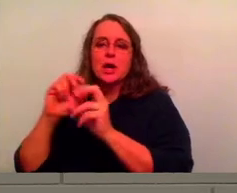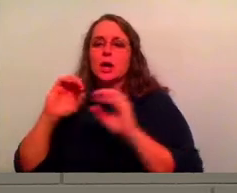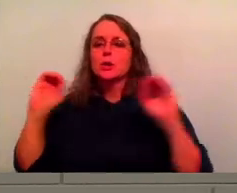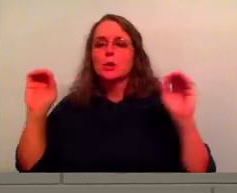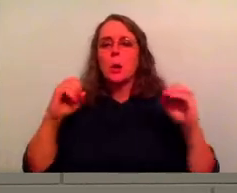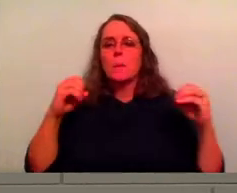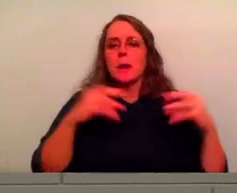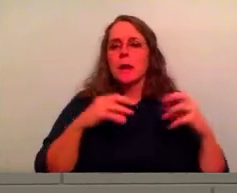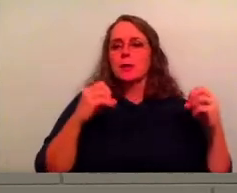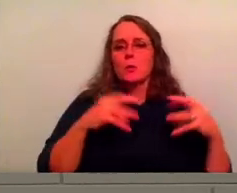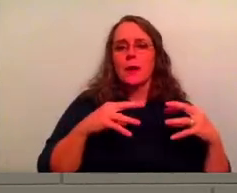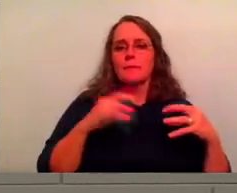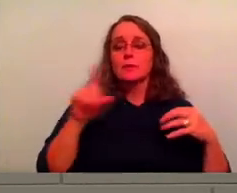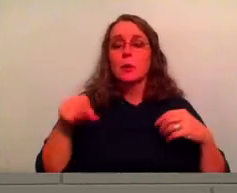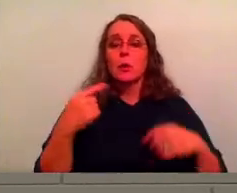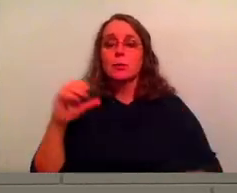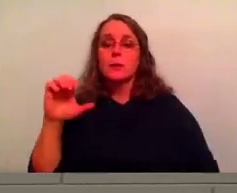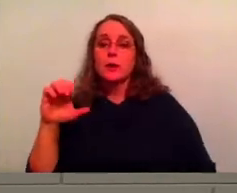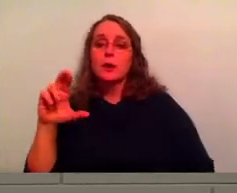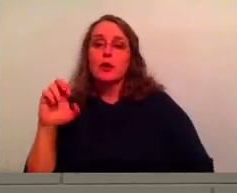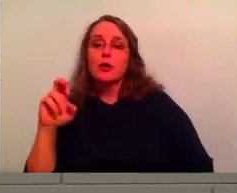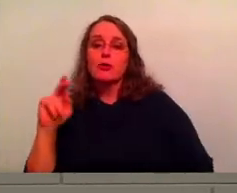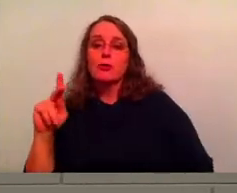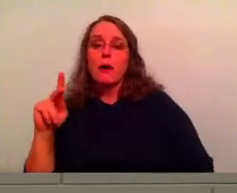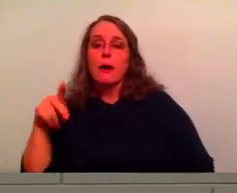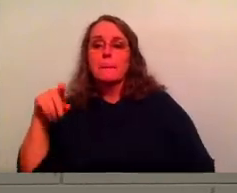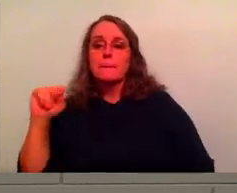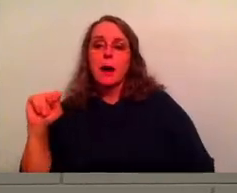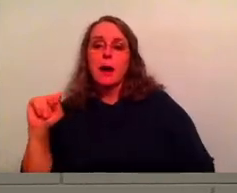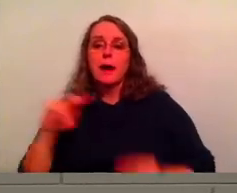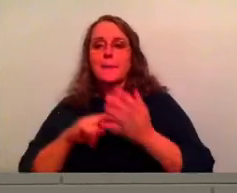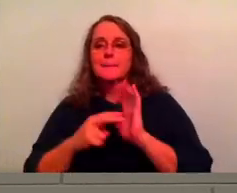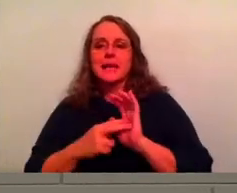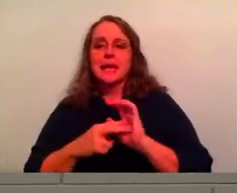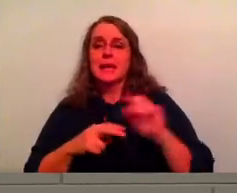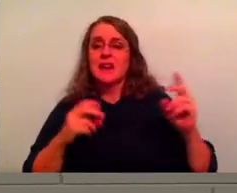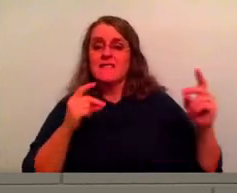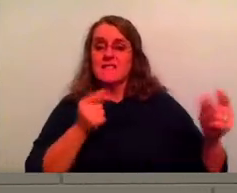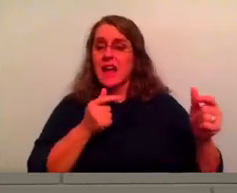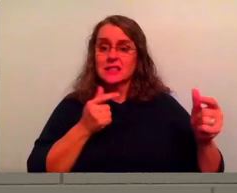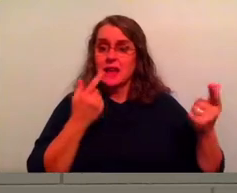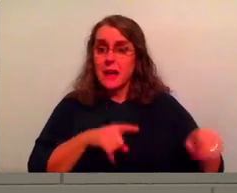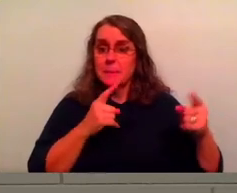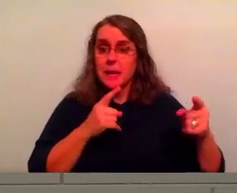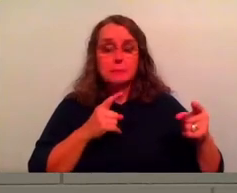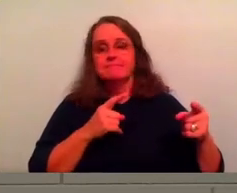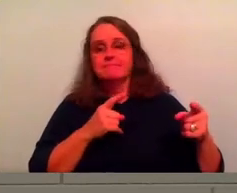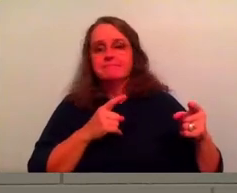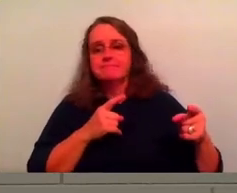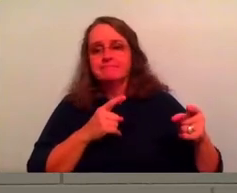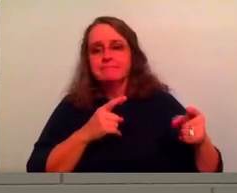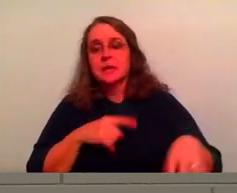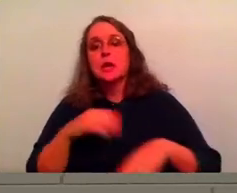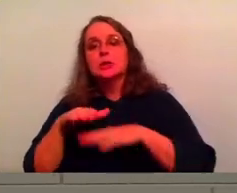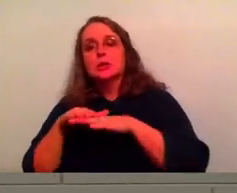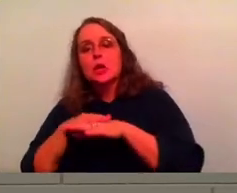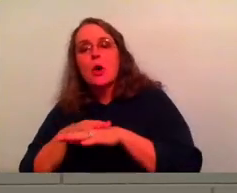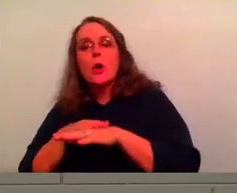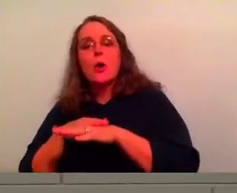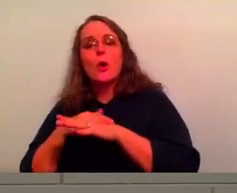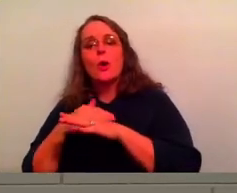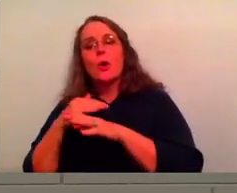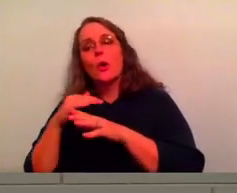crock pots. So it's, it's slow cooking, right? It's not this instantaneous minute and a half.